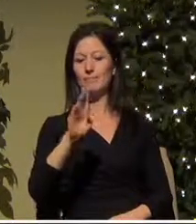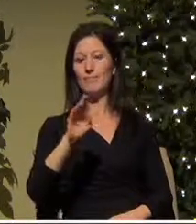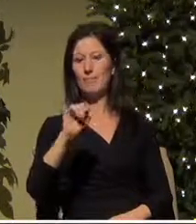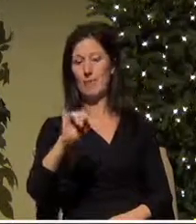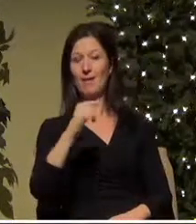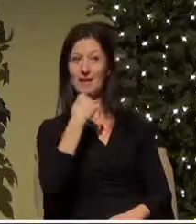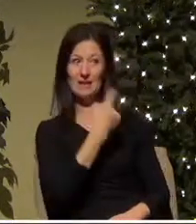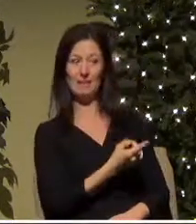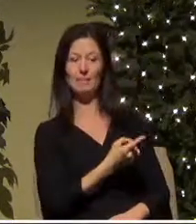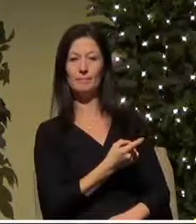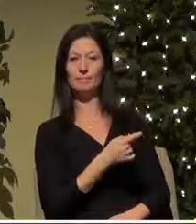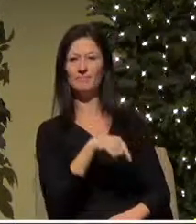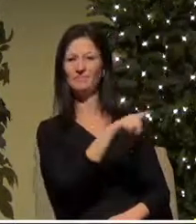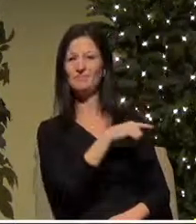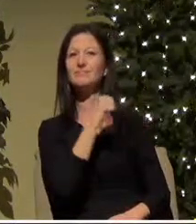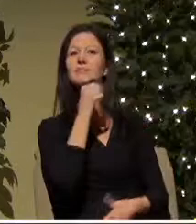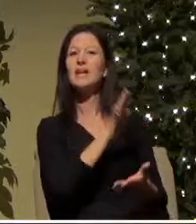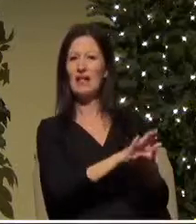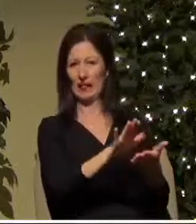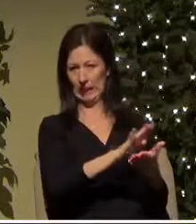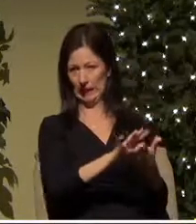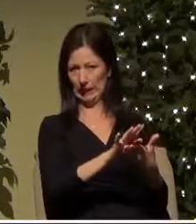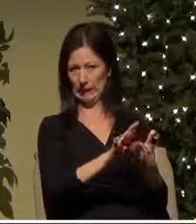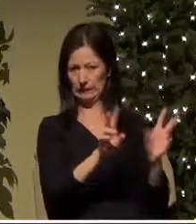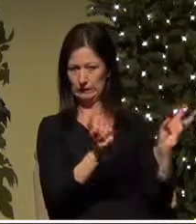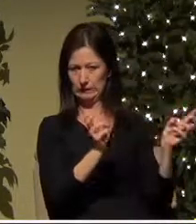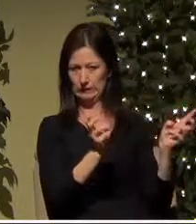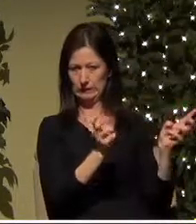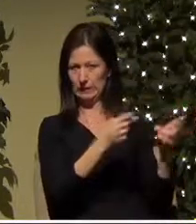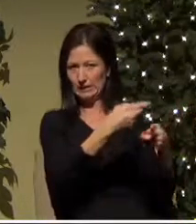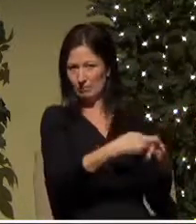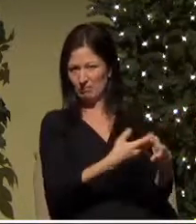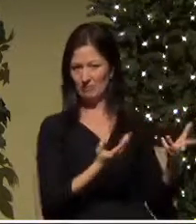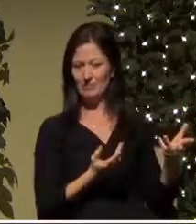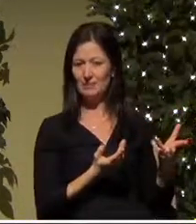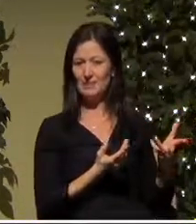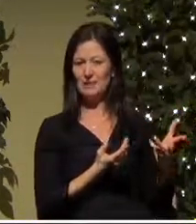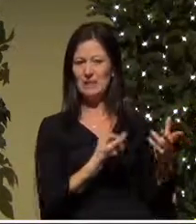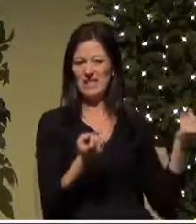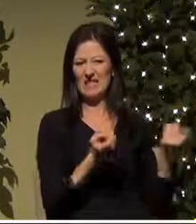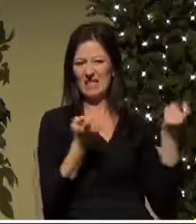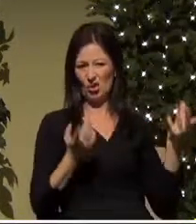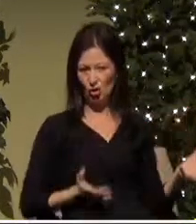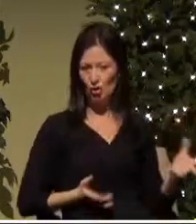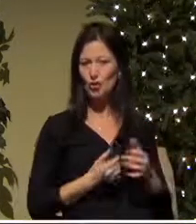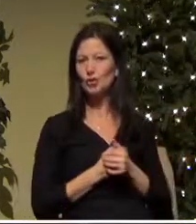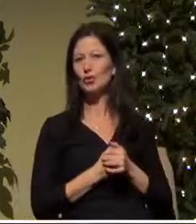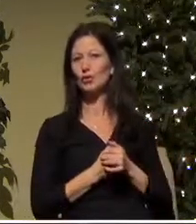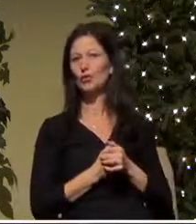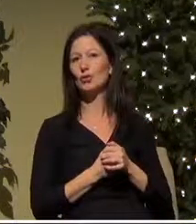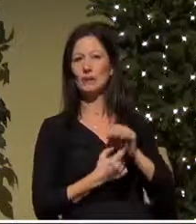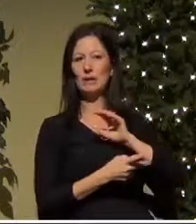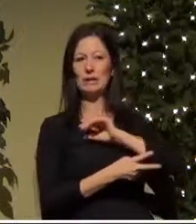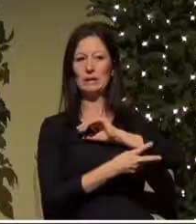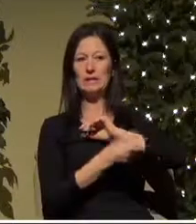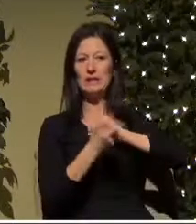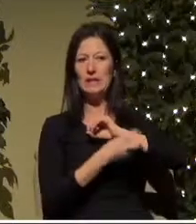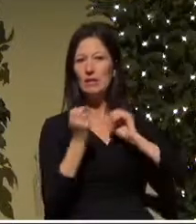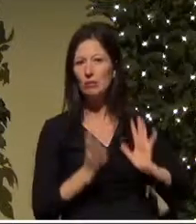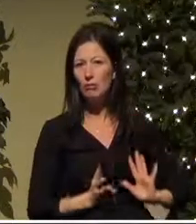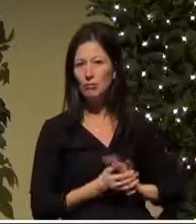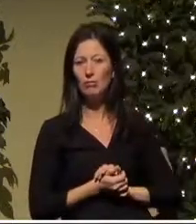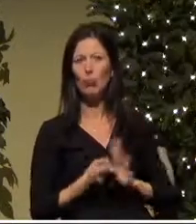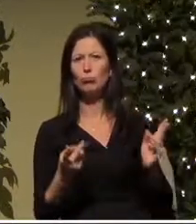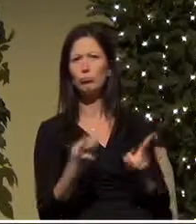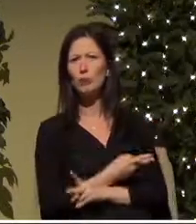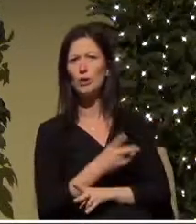were an unclean class they were considered to be sinners and thieves worse than shopkeepers they